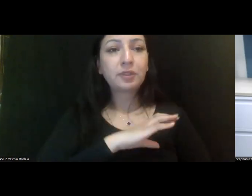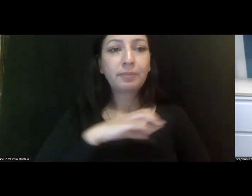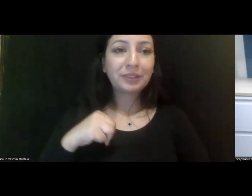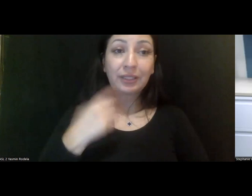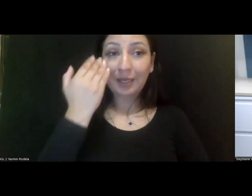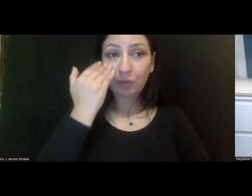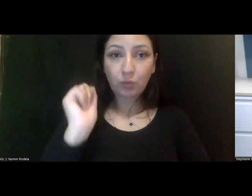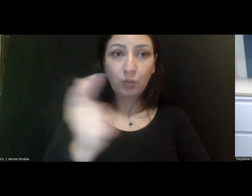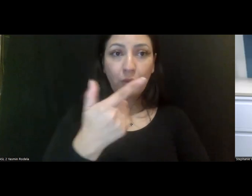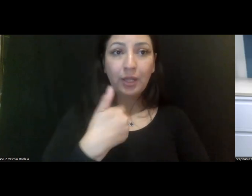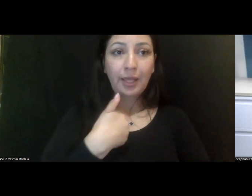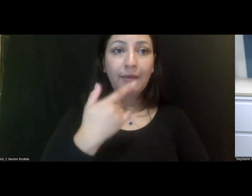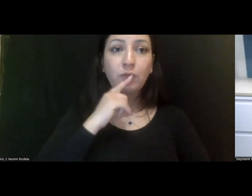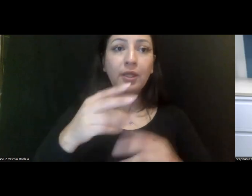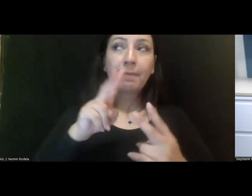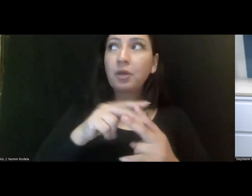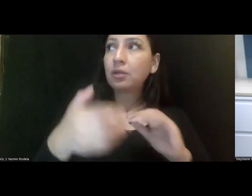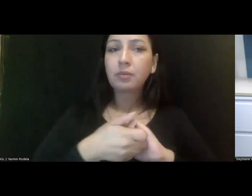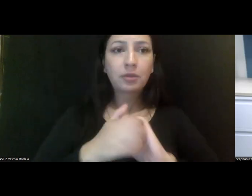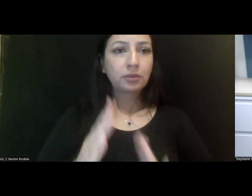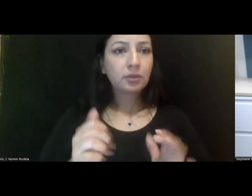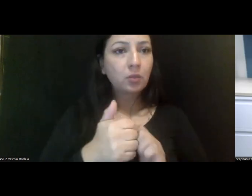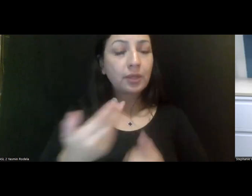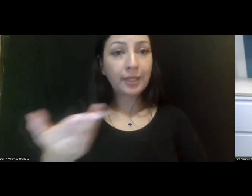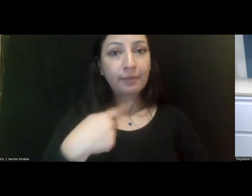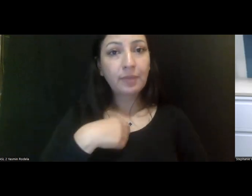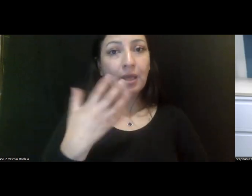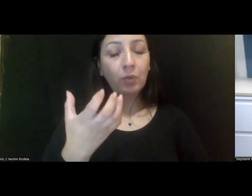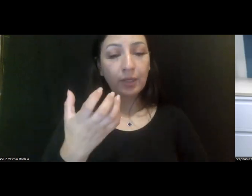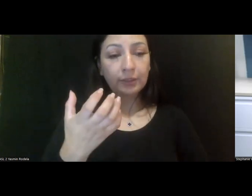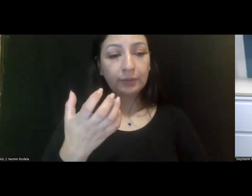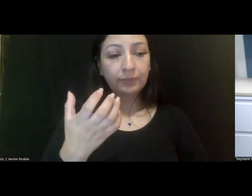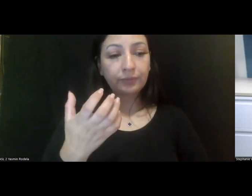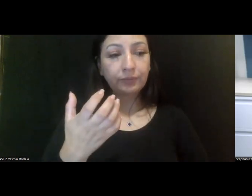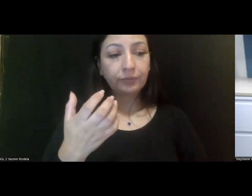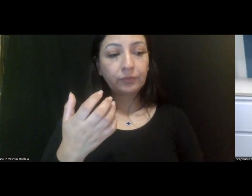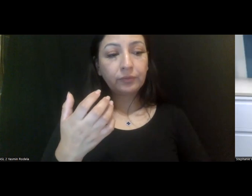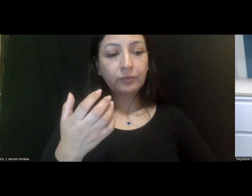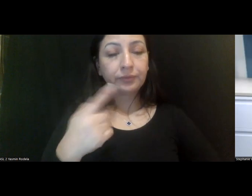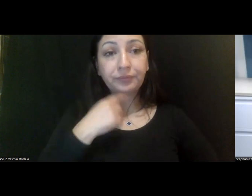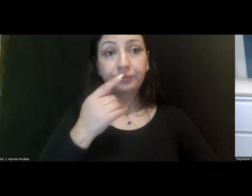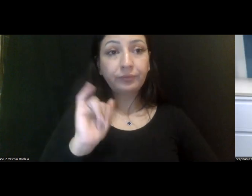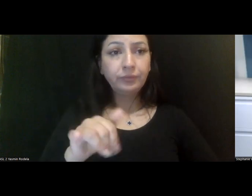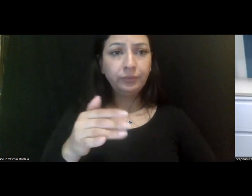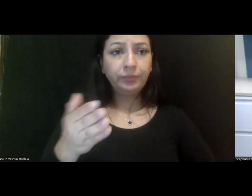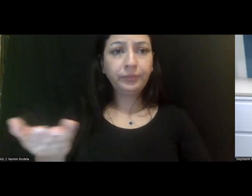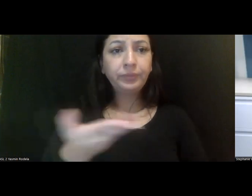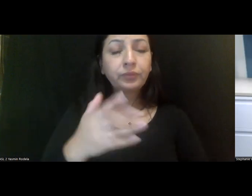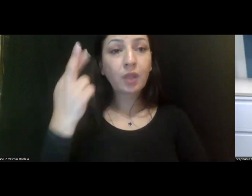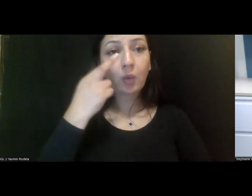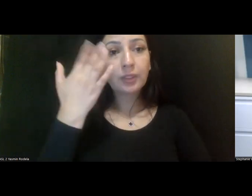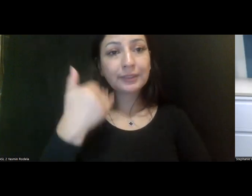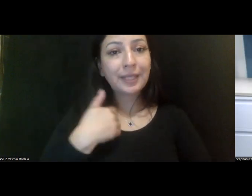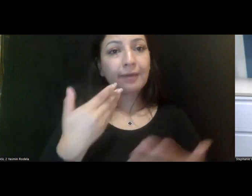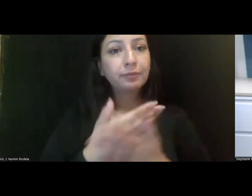because I know you guys have a partnership with them, um, I want to just lift up that they, um, their purpose has been